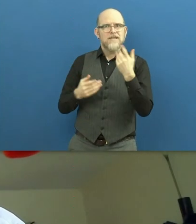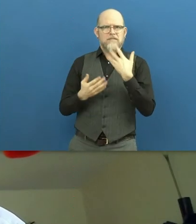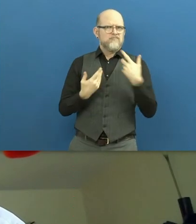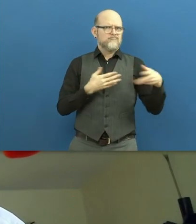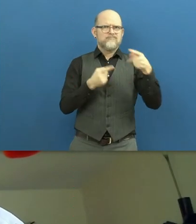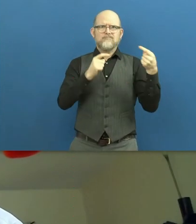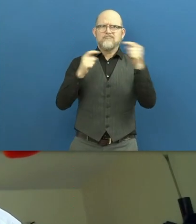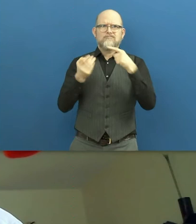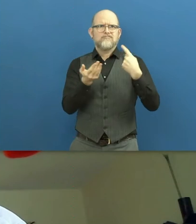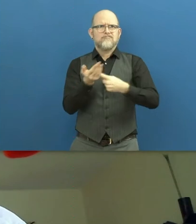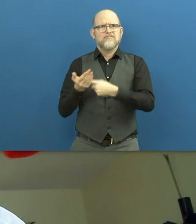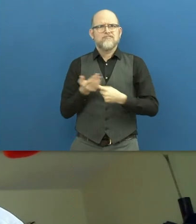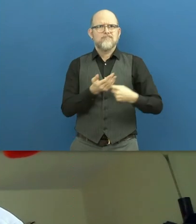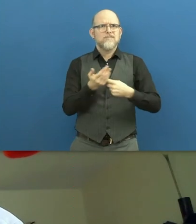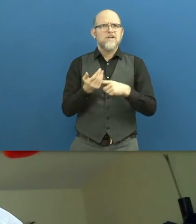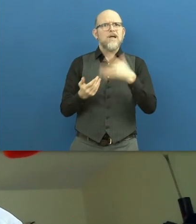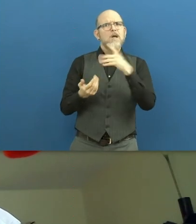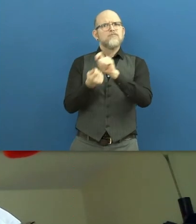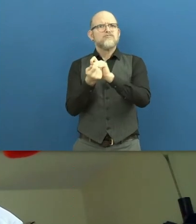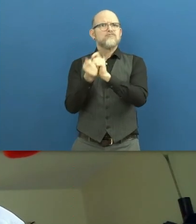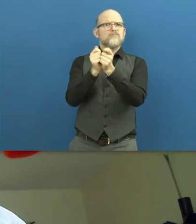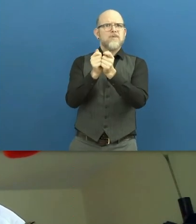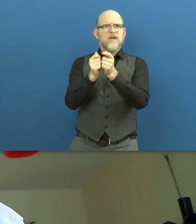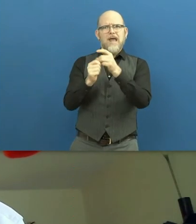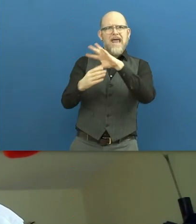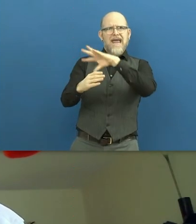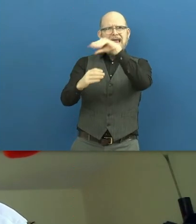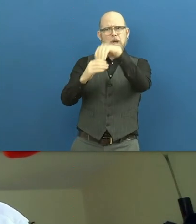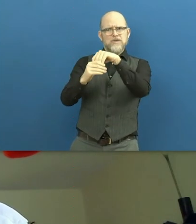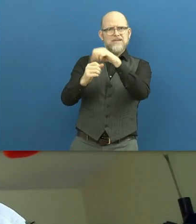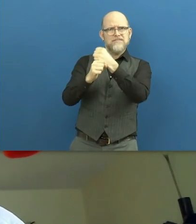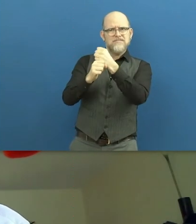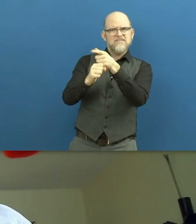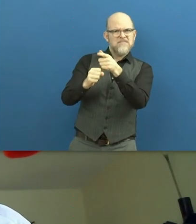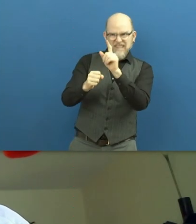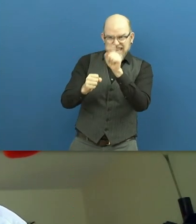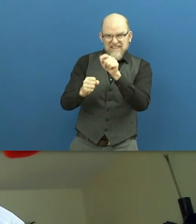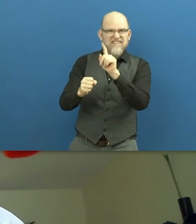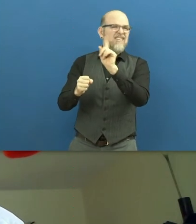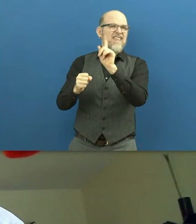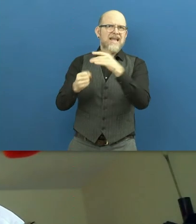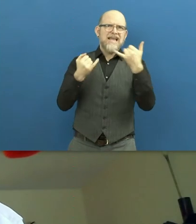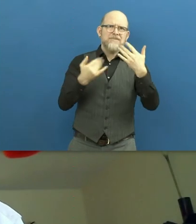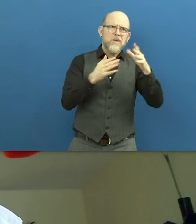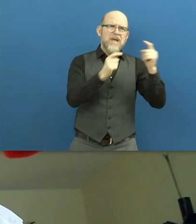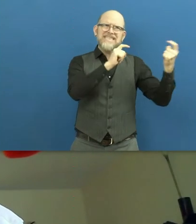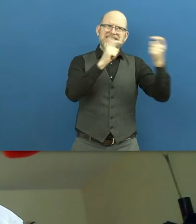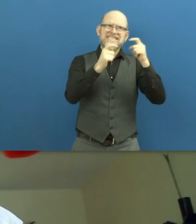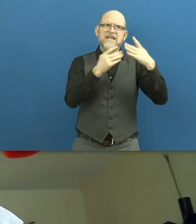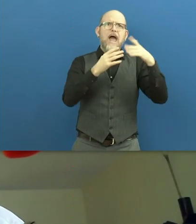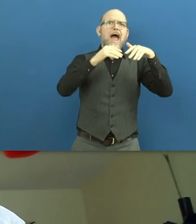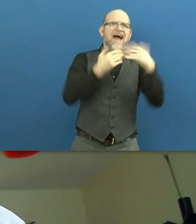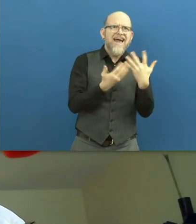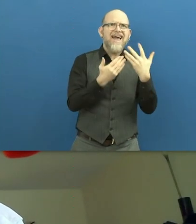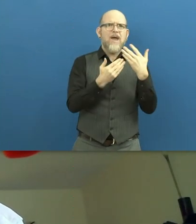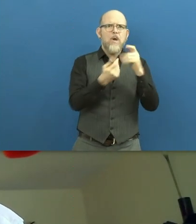inclusive employment is moving from only looking at why to include persons with disabilities to now discuss how